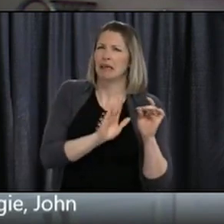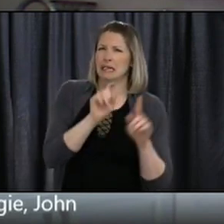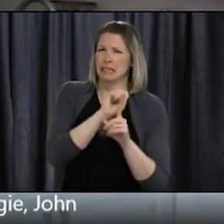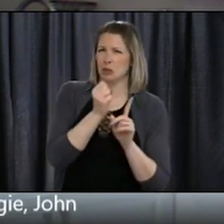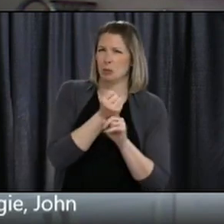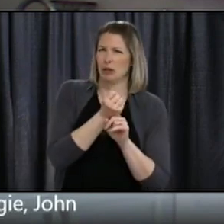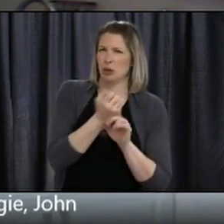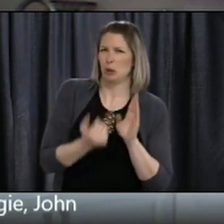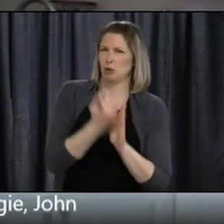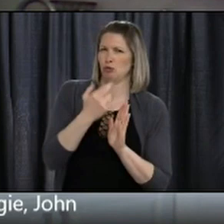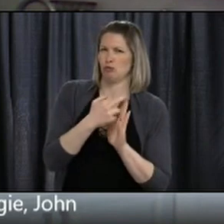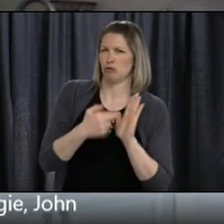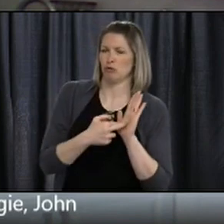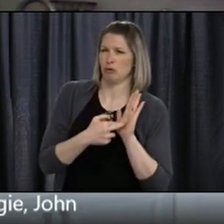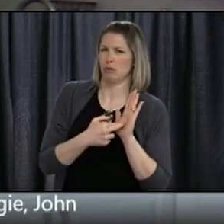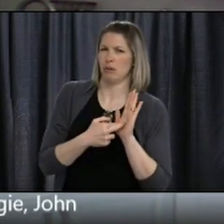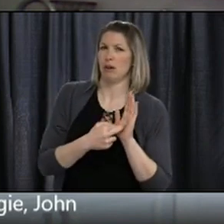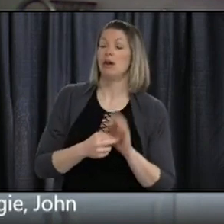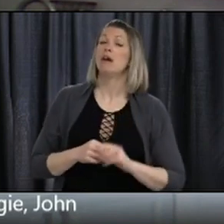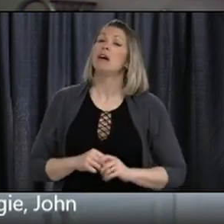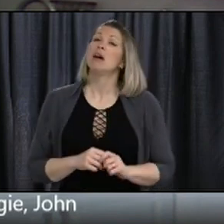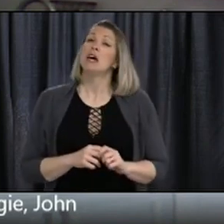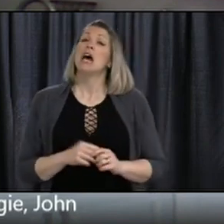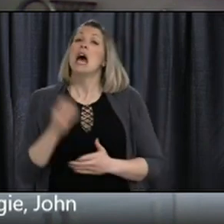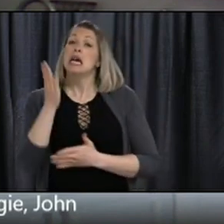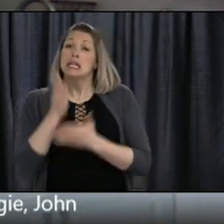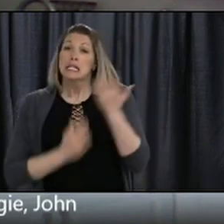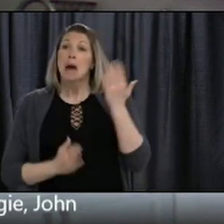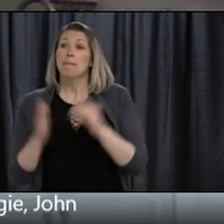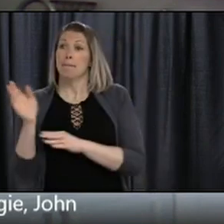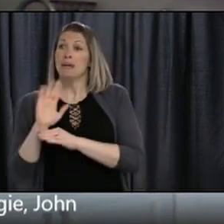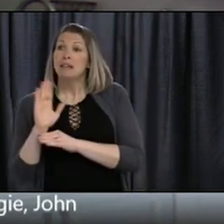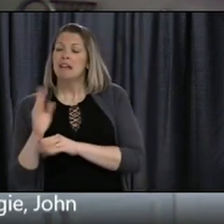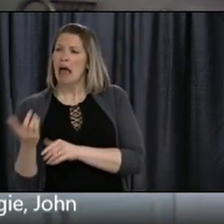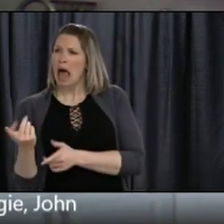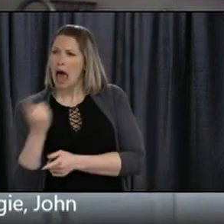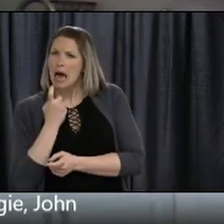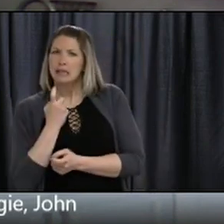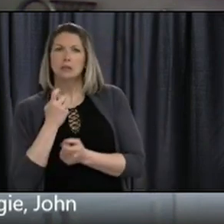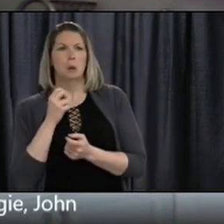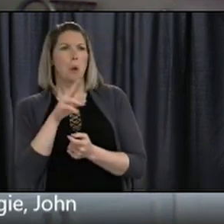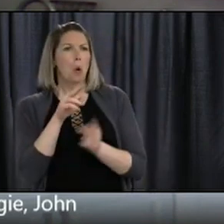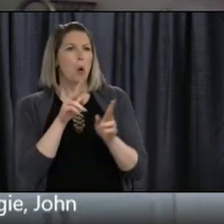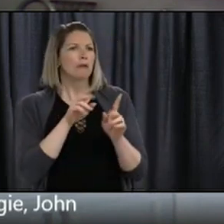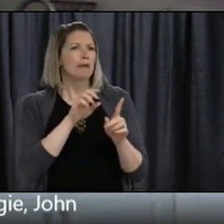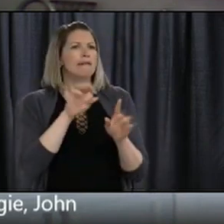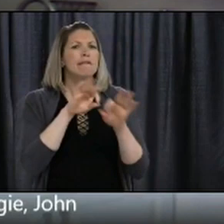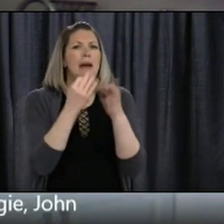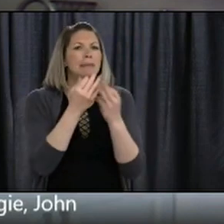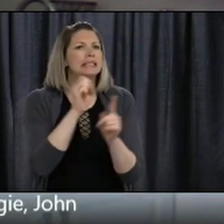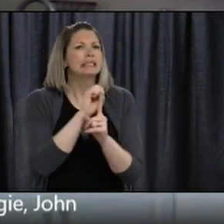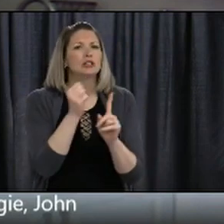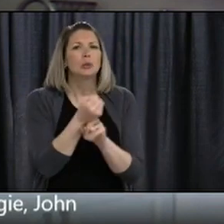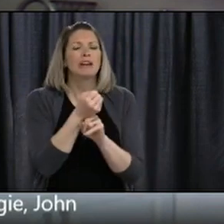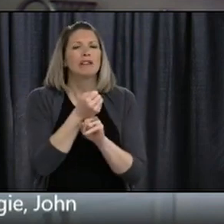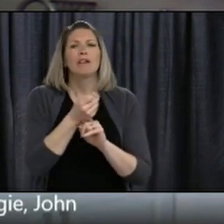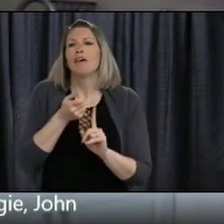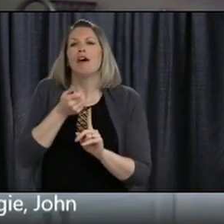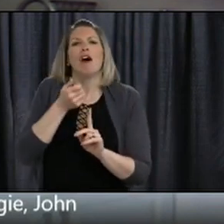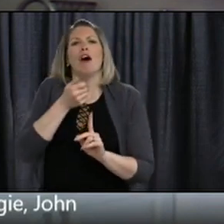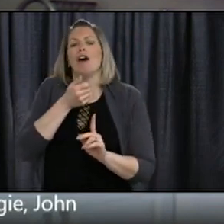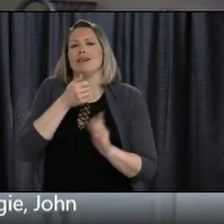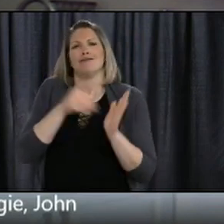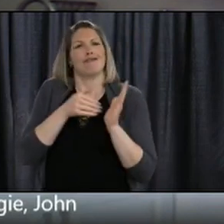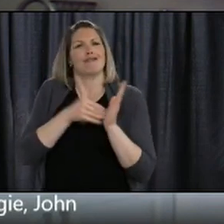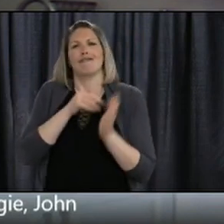to regulate or arbitrate every possible scenario. The aim of